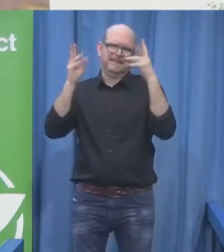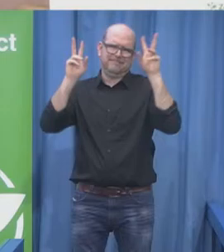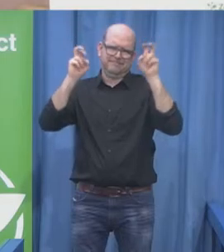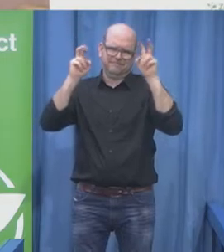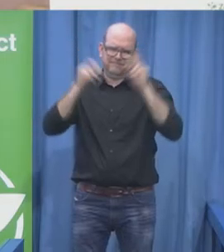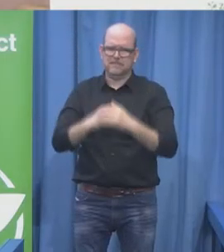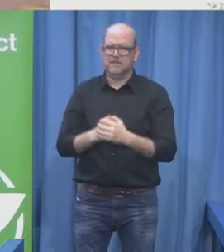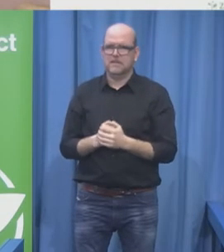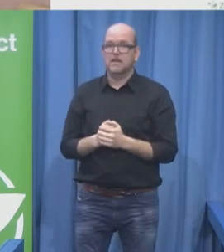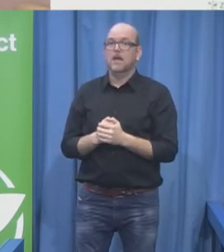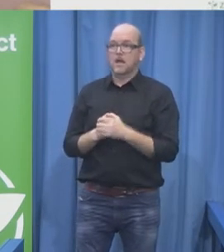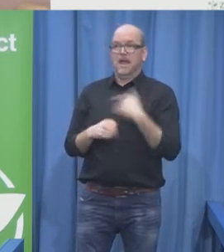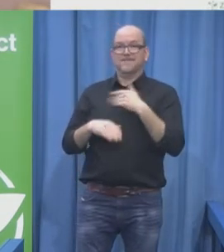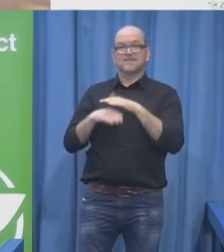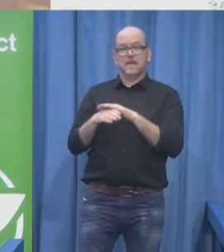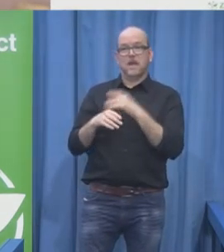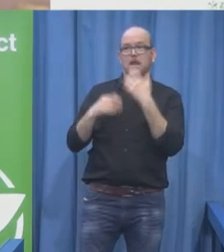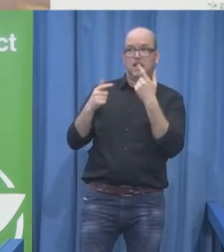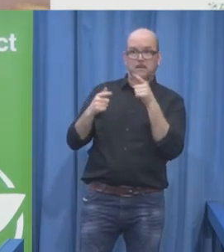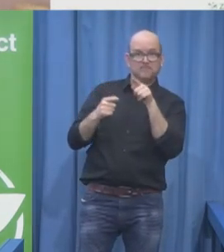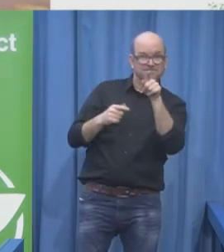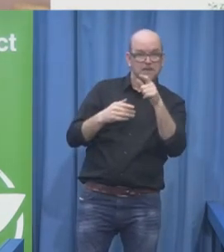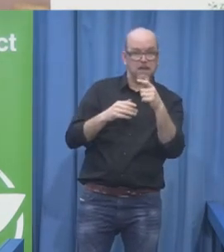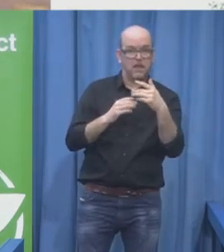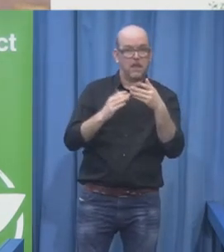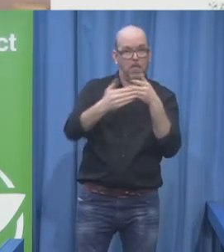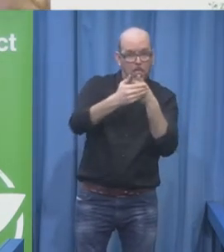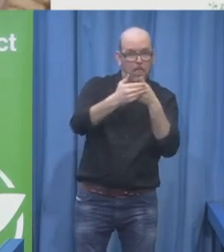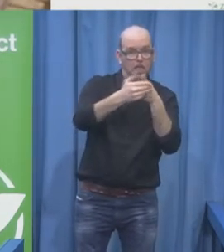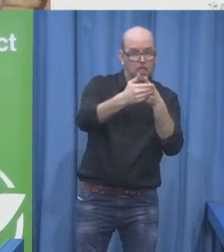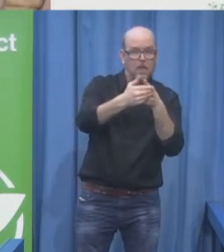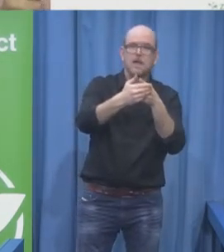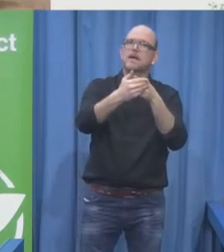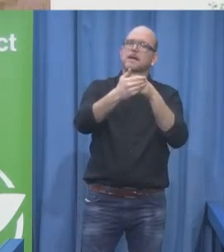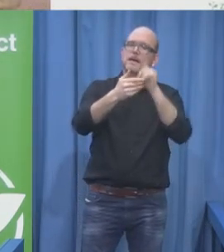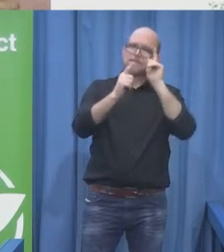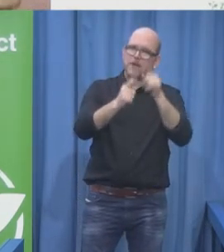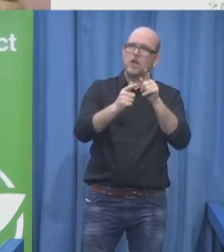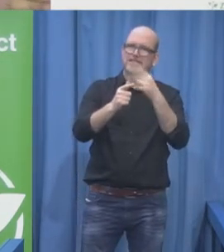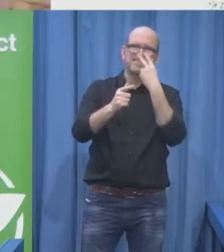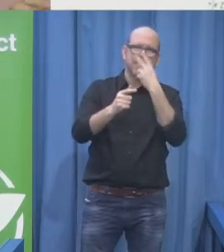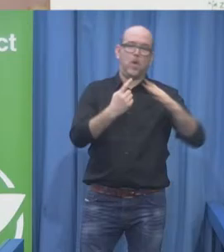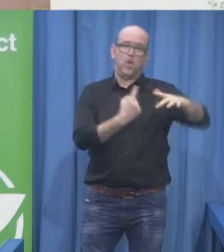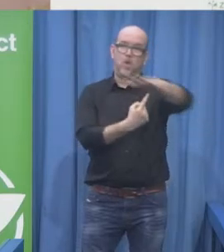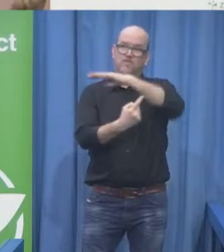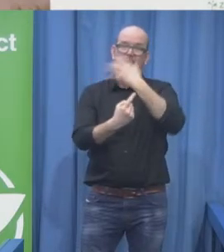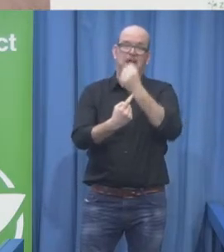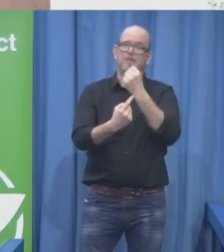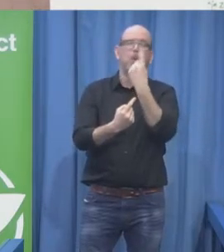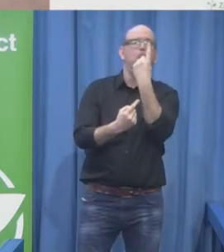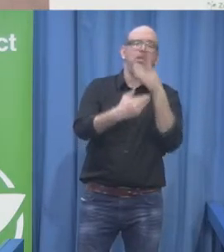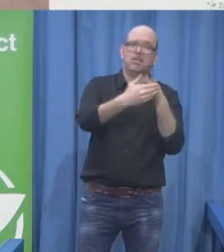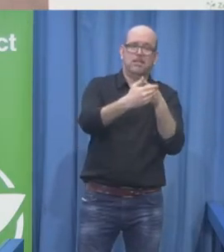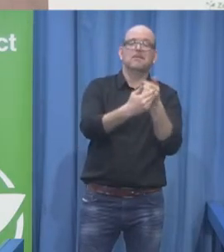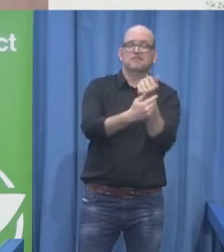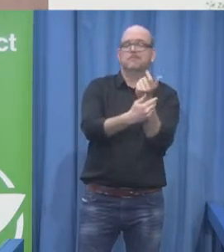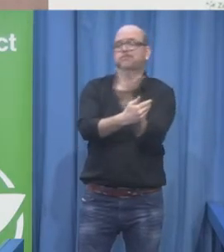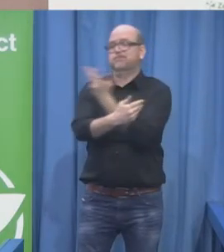Not the disability. With some exceptions, of course, there are some disabilities that are particularly serious. So,